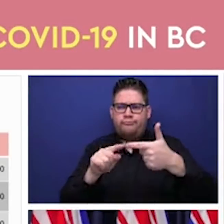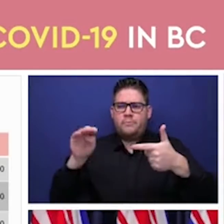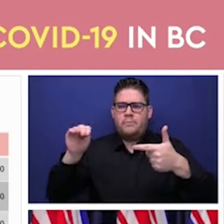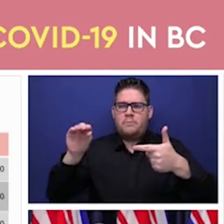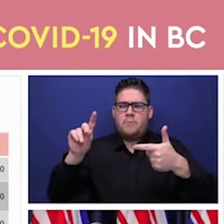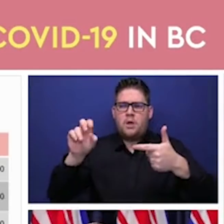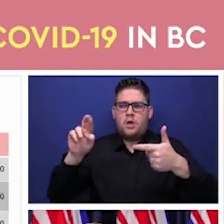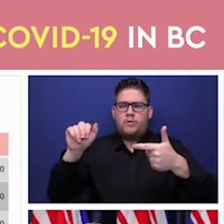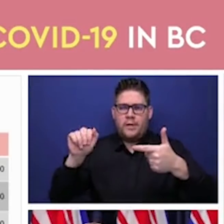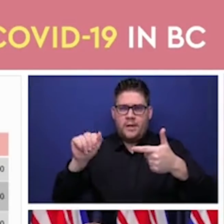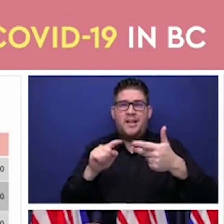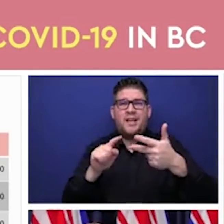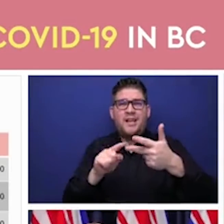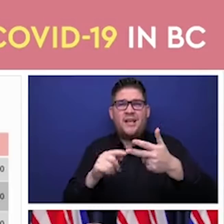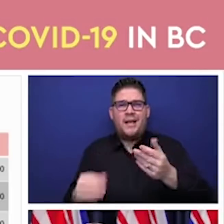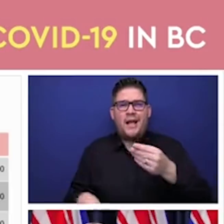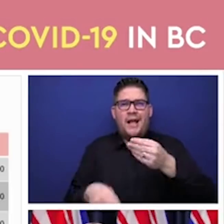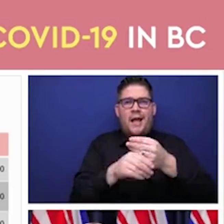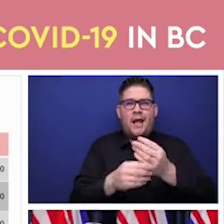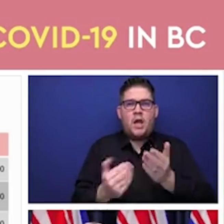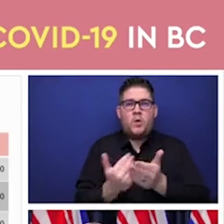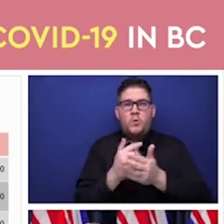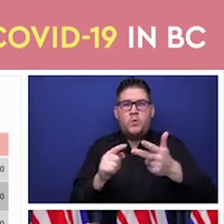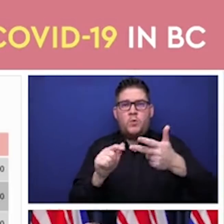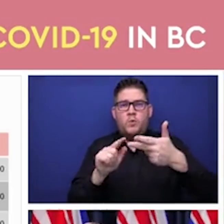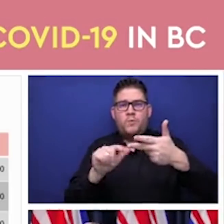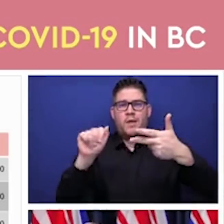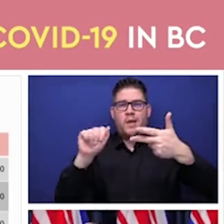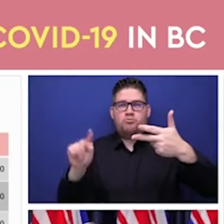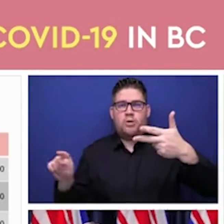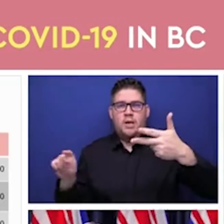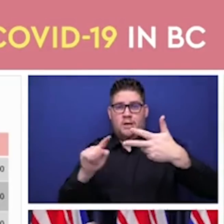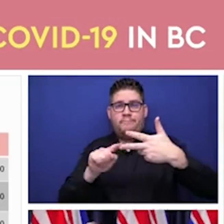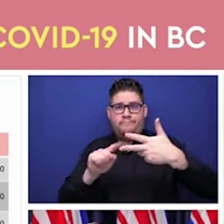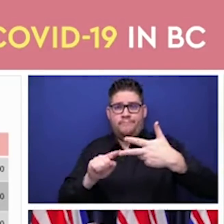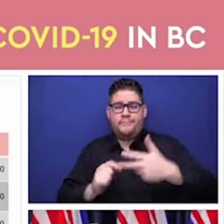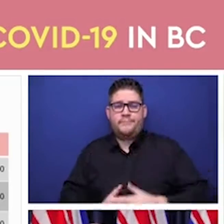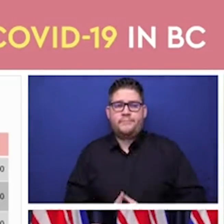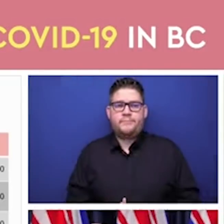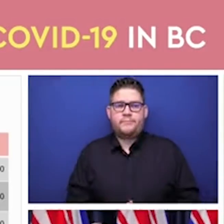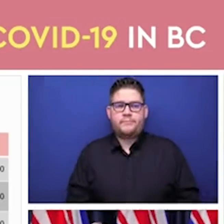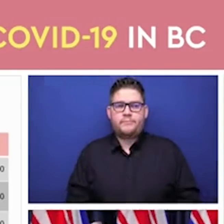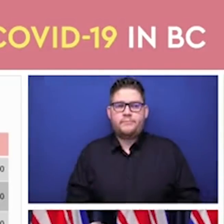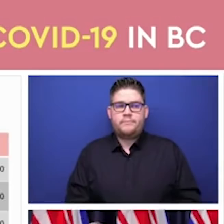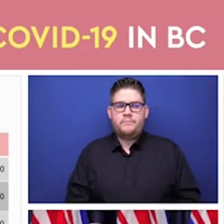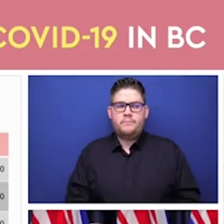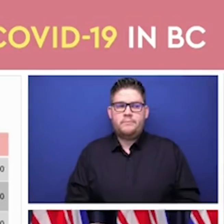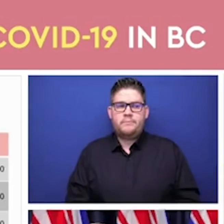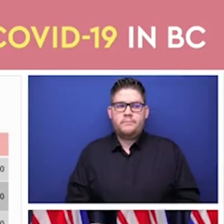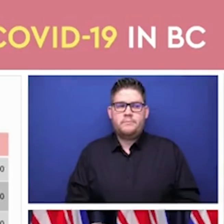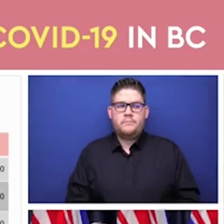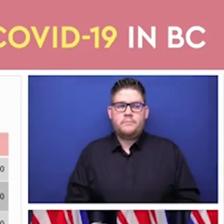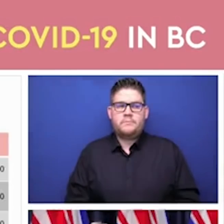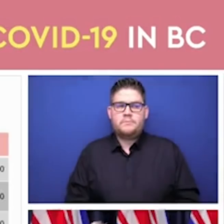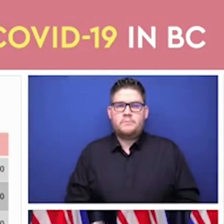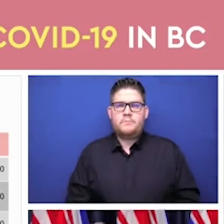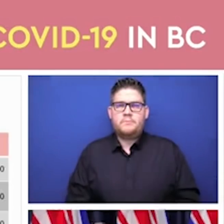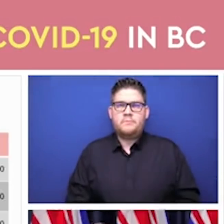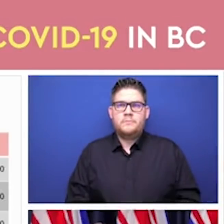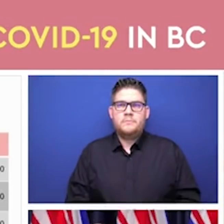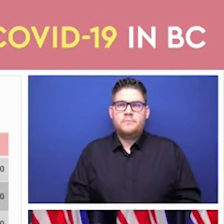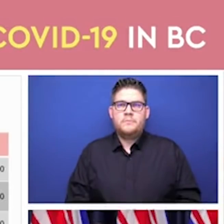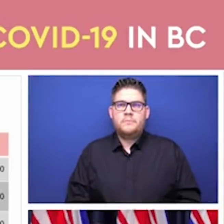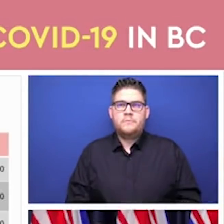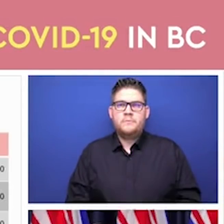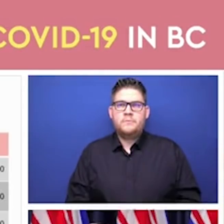So these next couple of slides really deal with vaccine supply. And we're very confident in the coming weeks in March that the